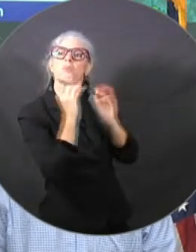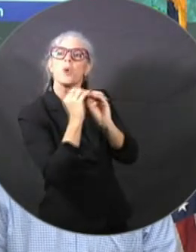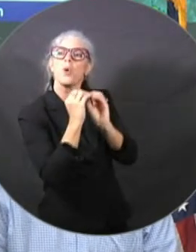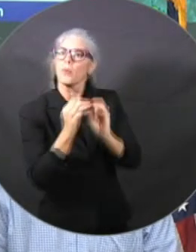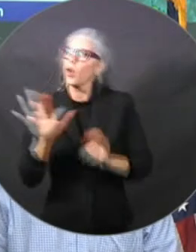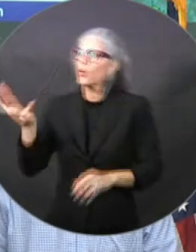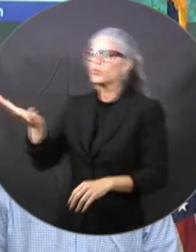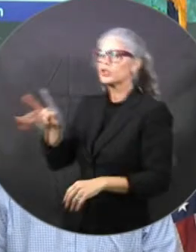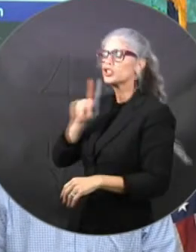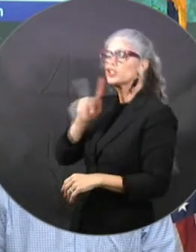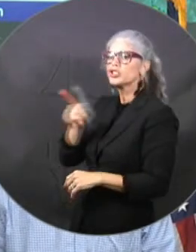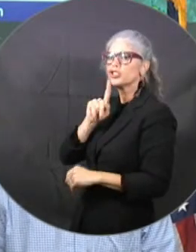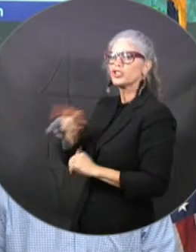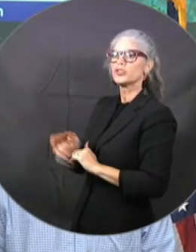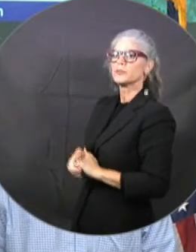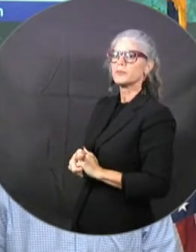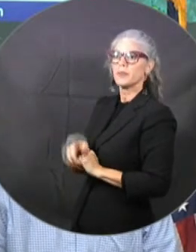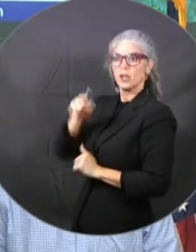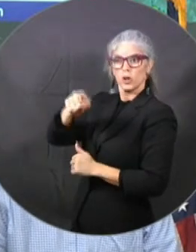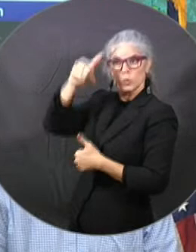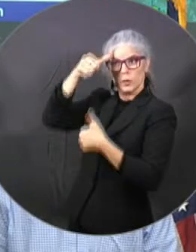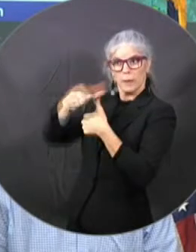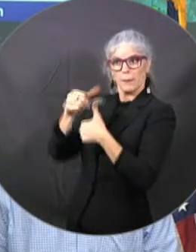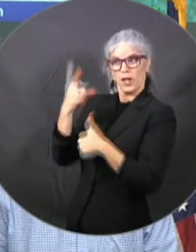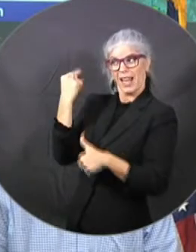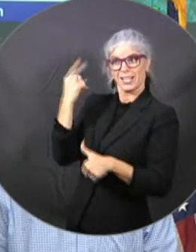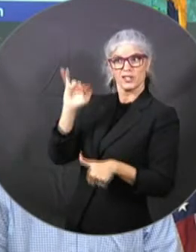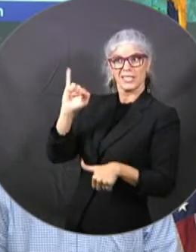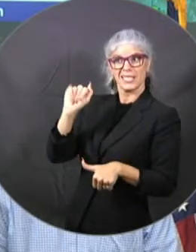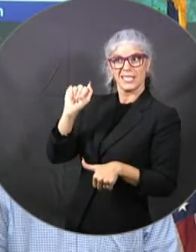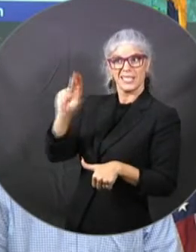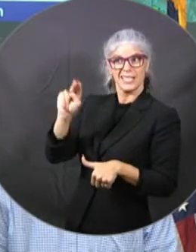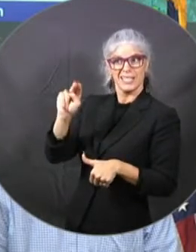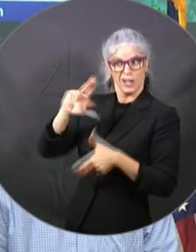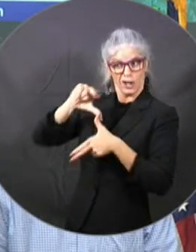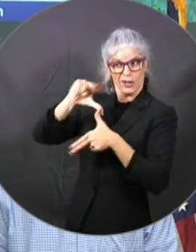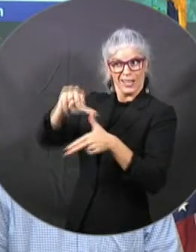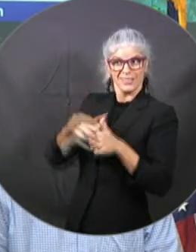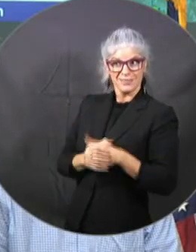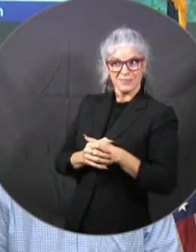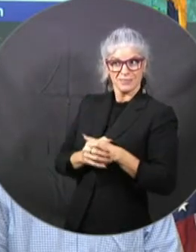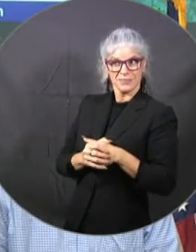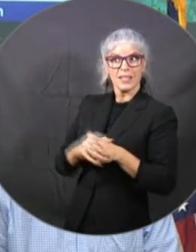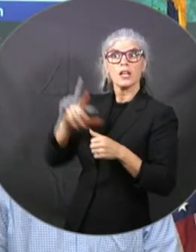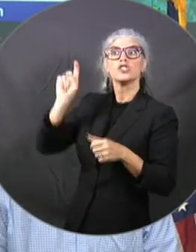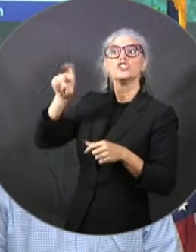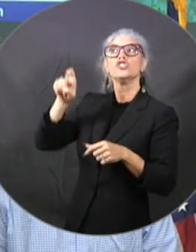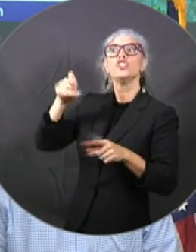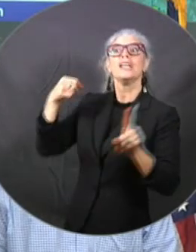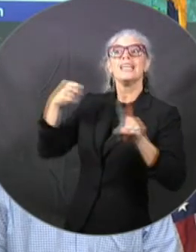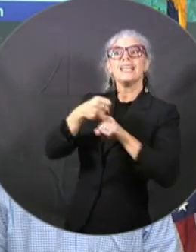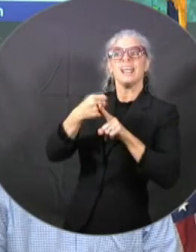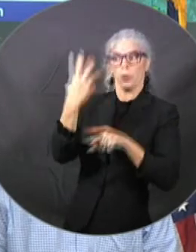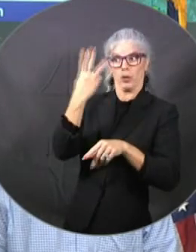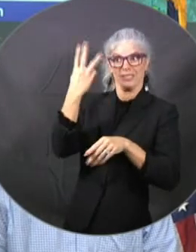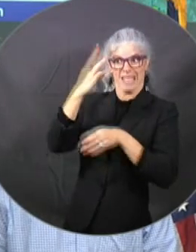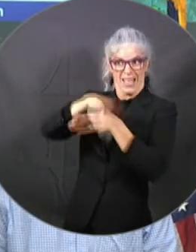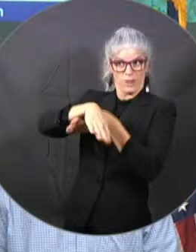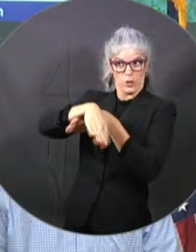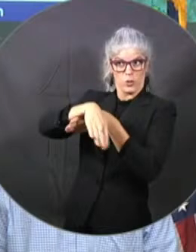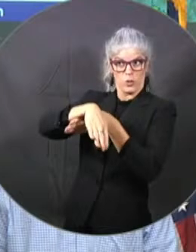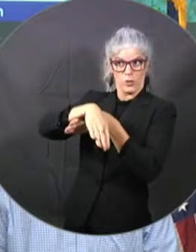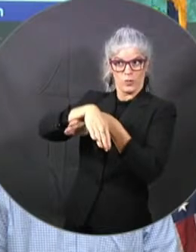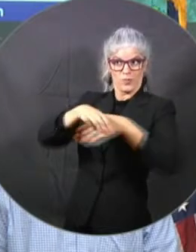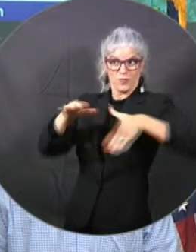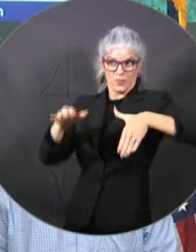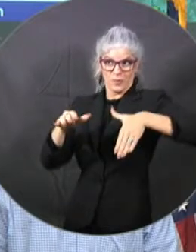we were doing Ian, if you remember that Ian hit on a Wednesday afternoon, the Sunday, we were here and it was